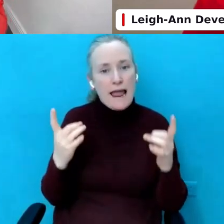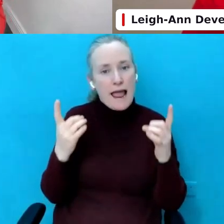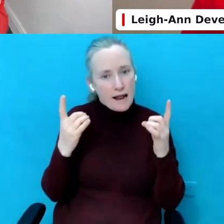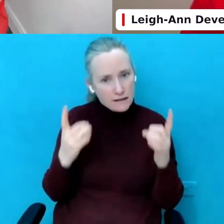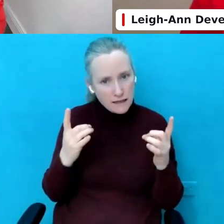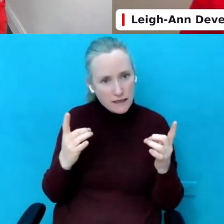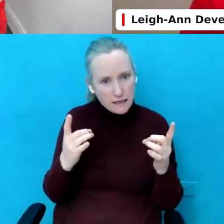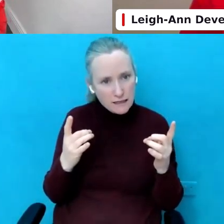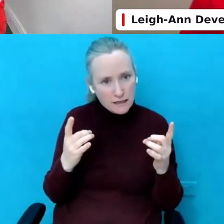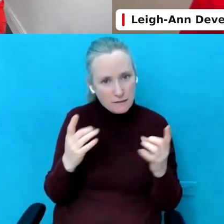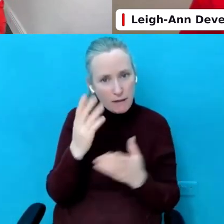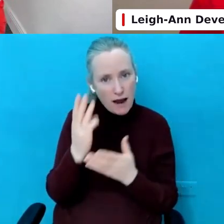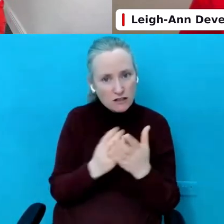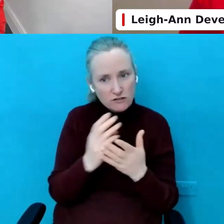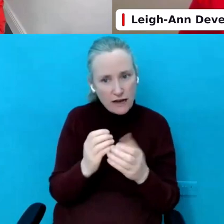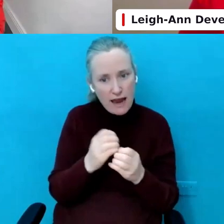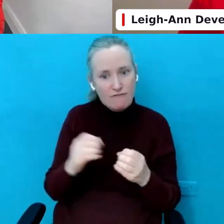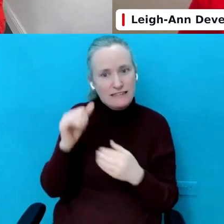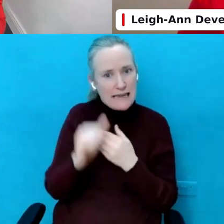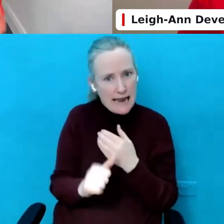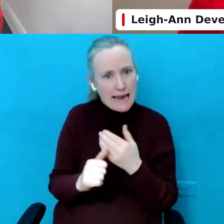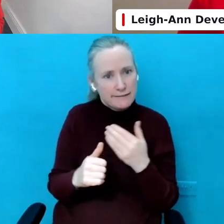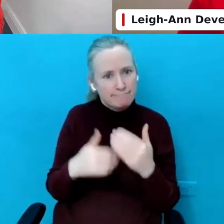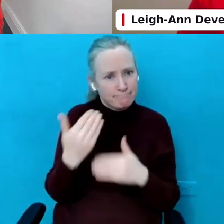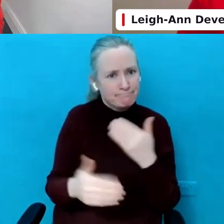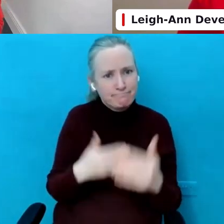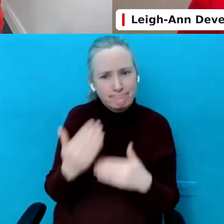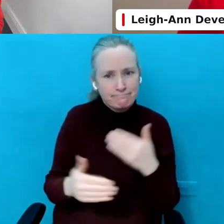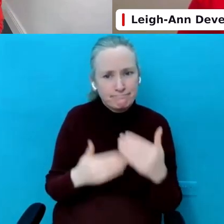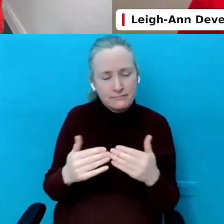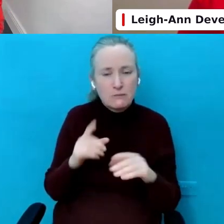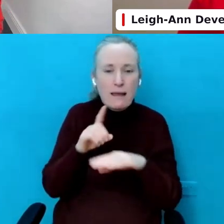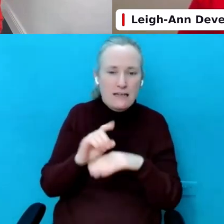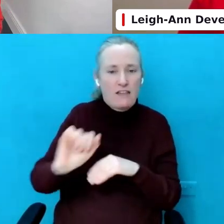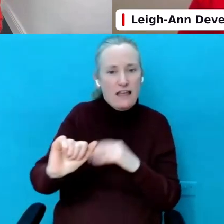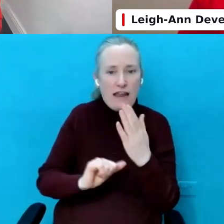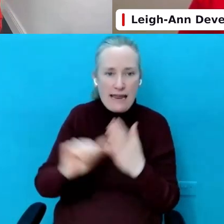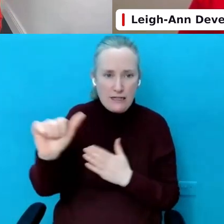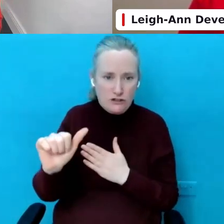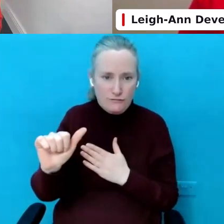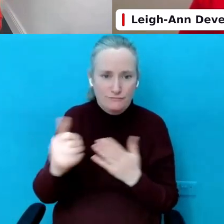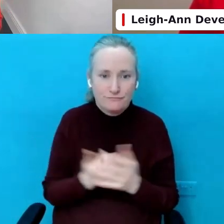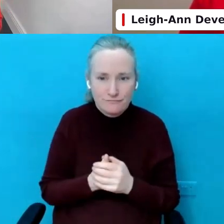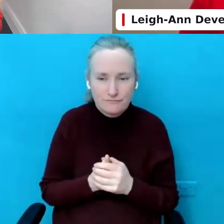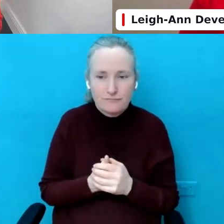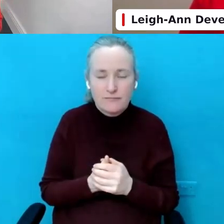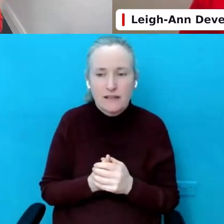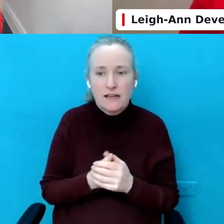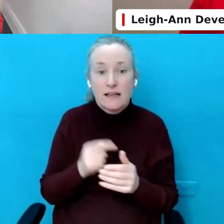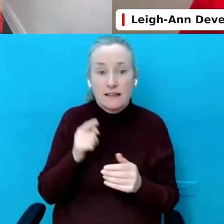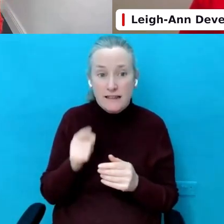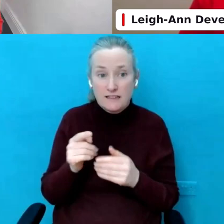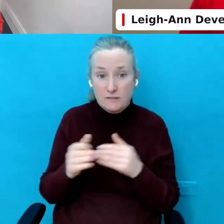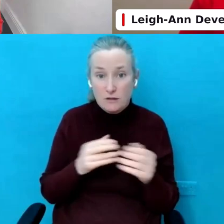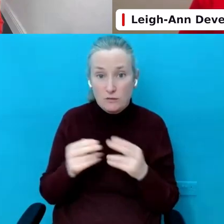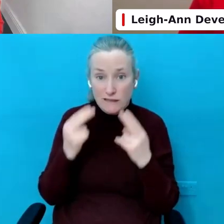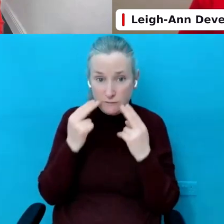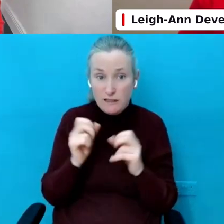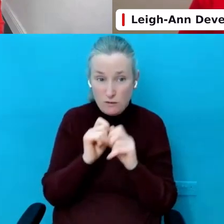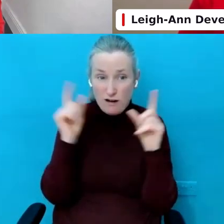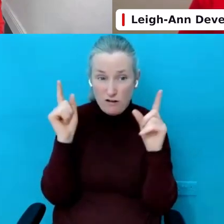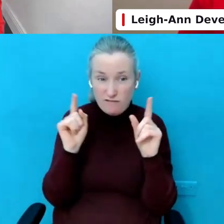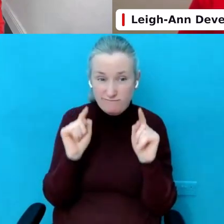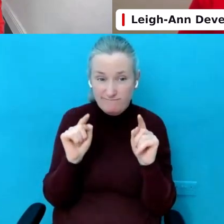of their daily diet, depending on their age. And that's something that we need to be conscious of.